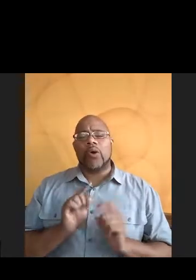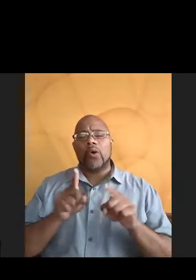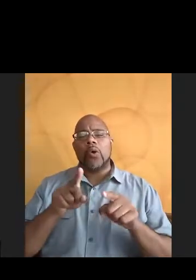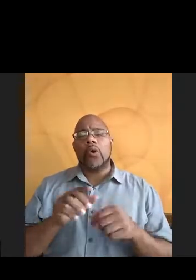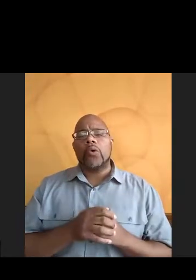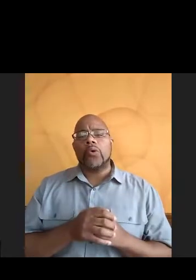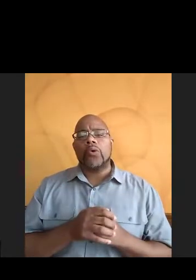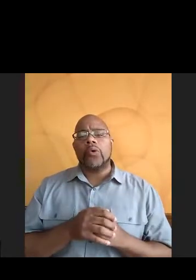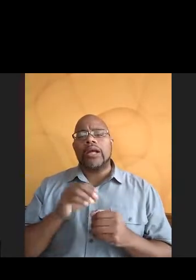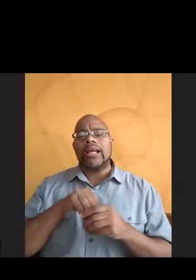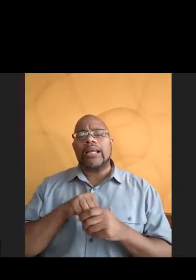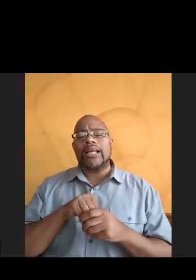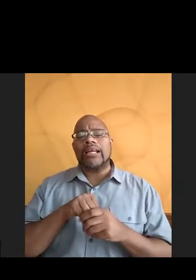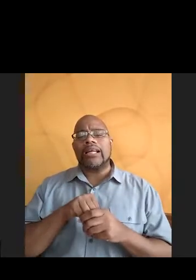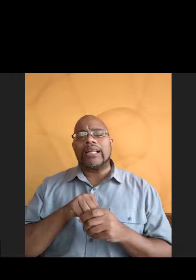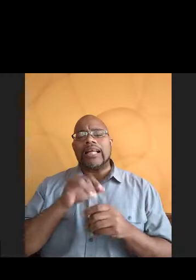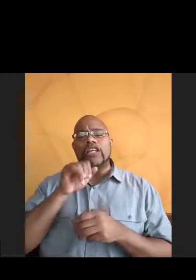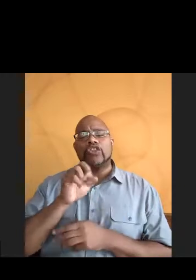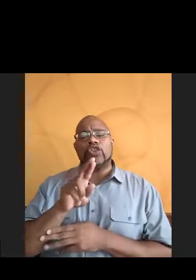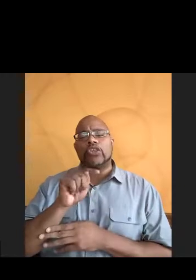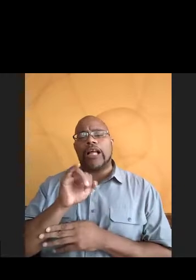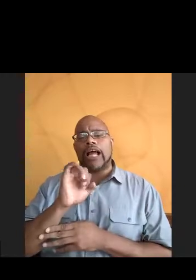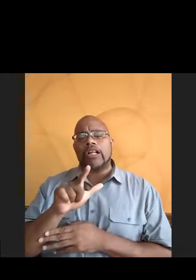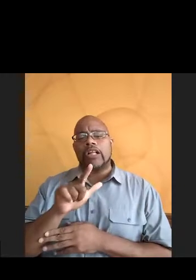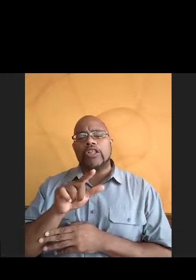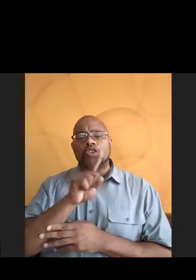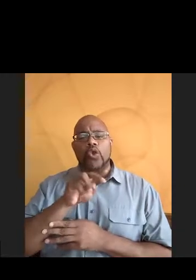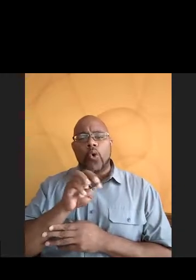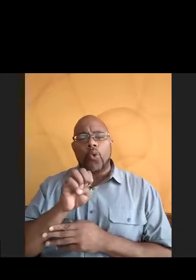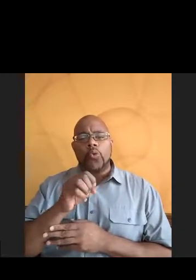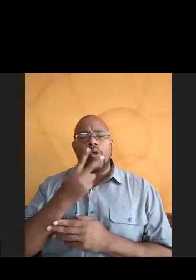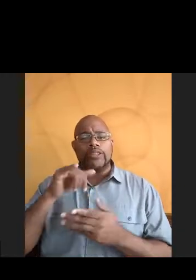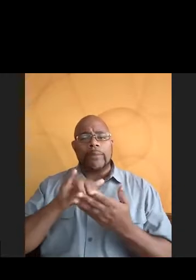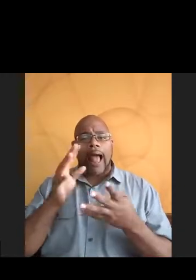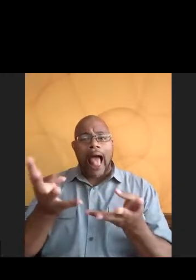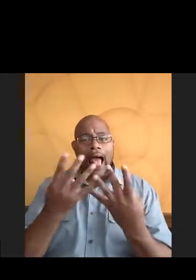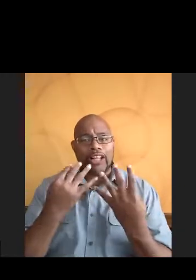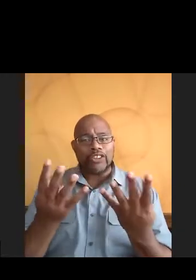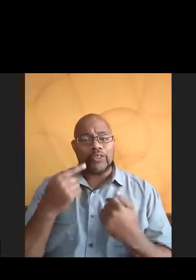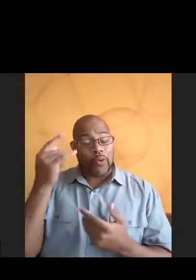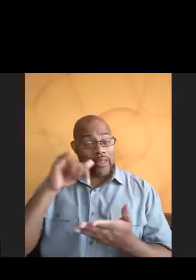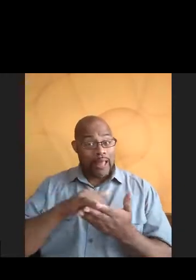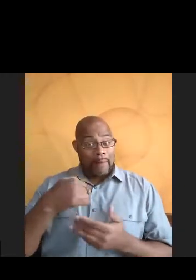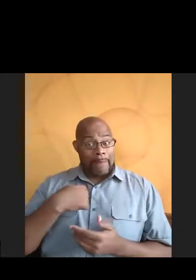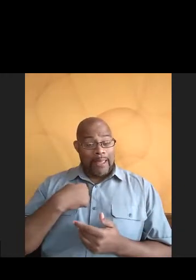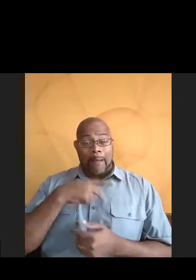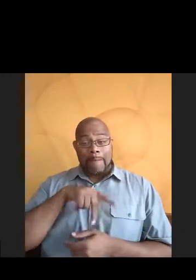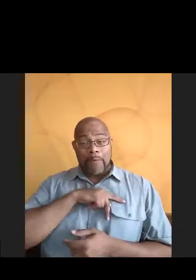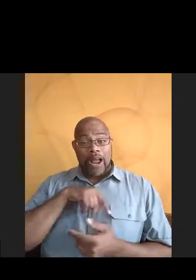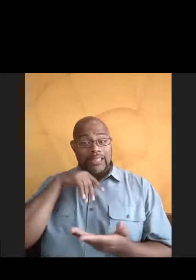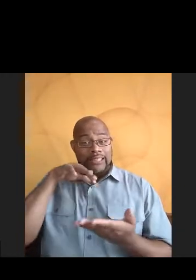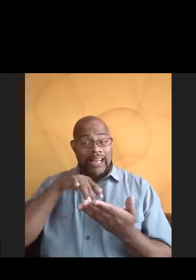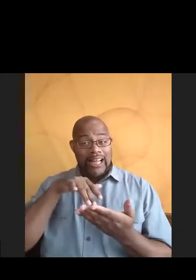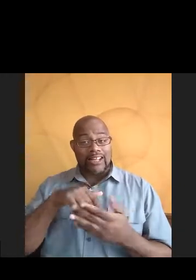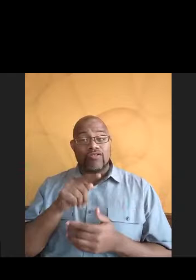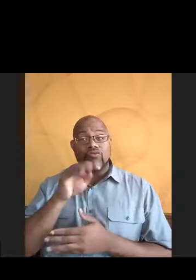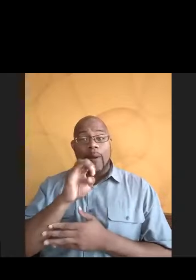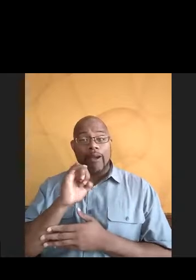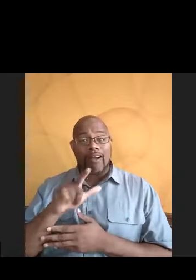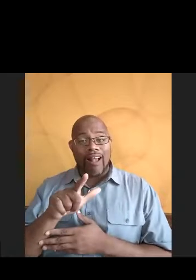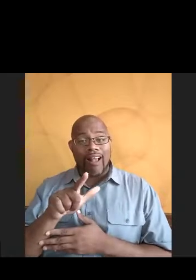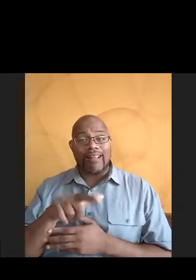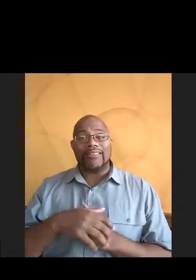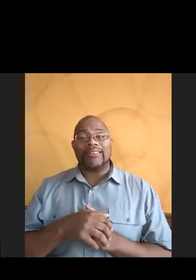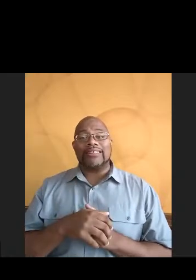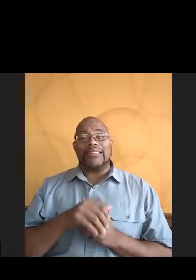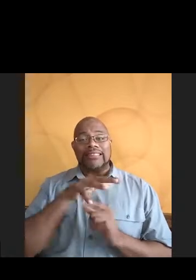the intertidal zone and look at some algae. Those of you who know me know that I personally studied tropical algal